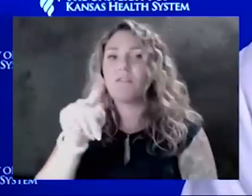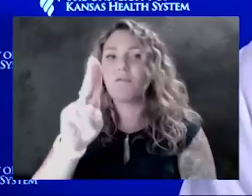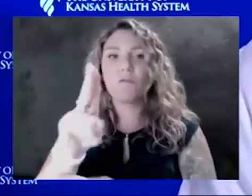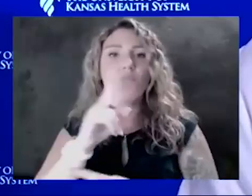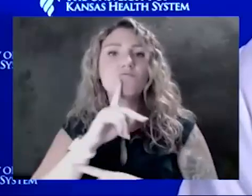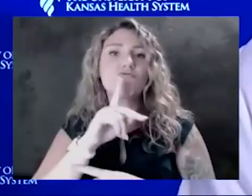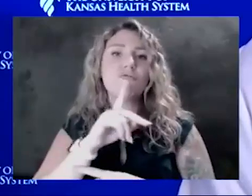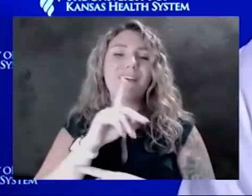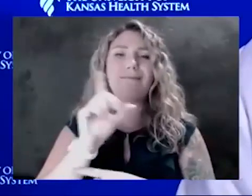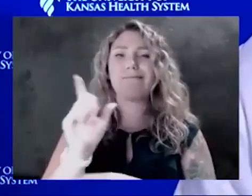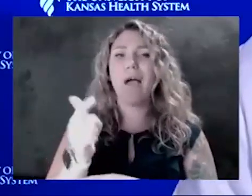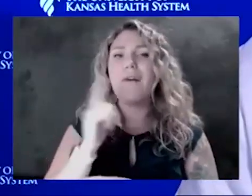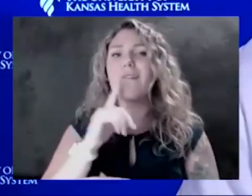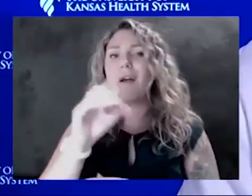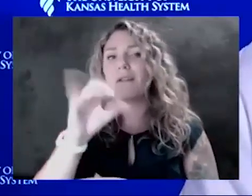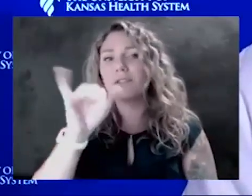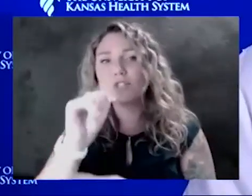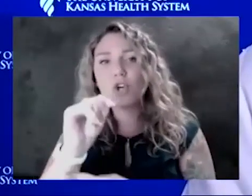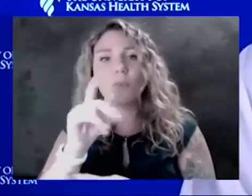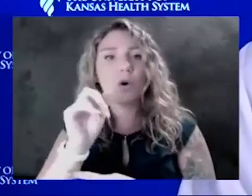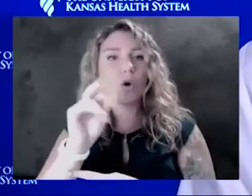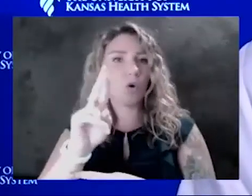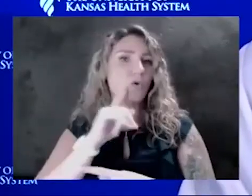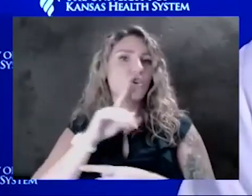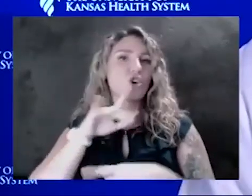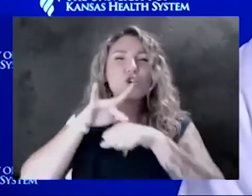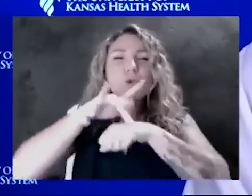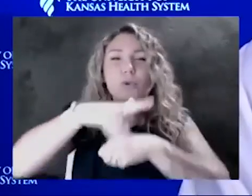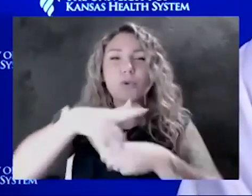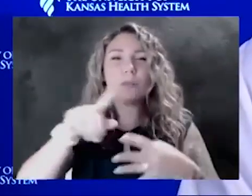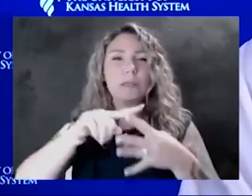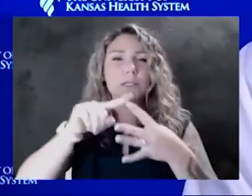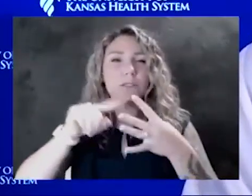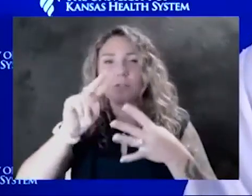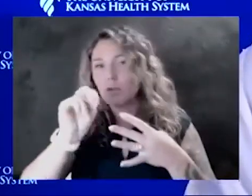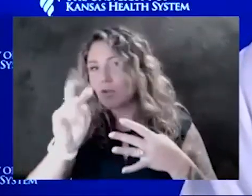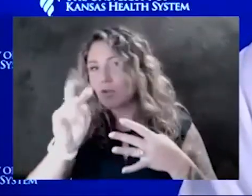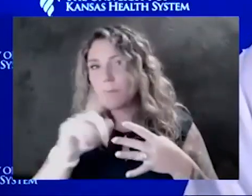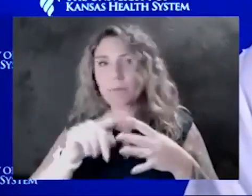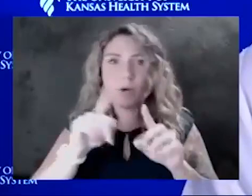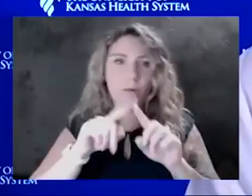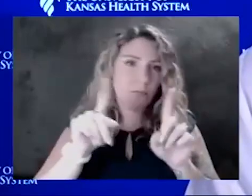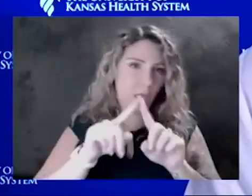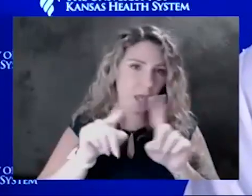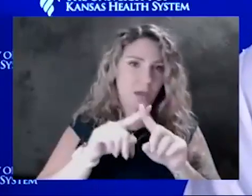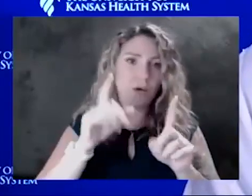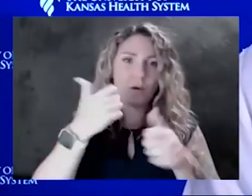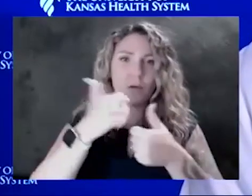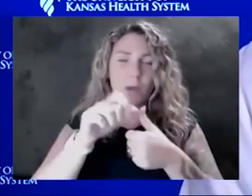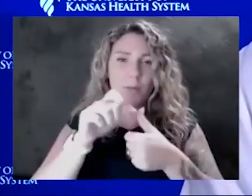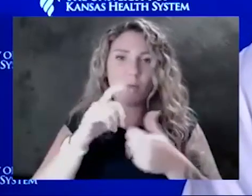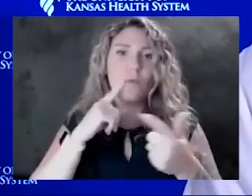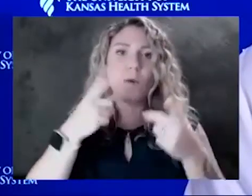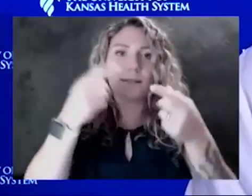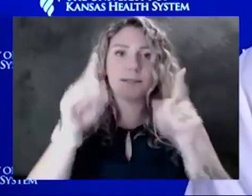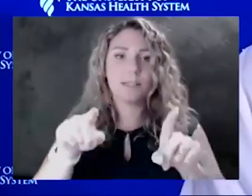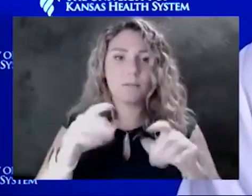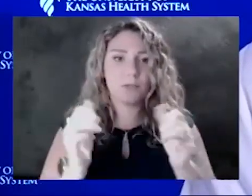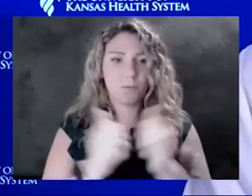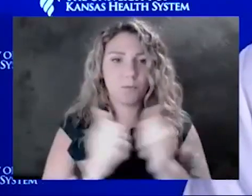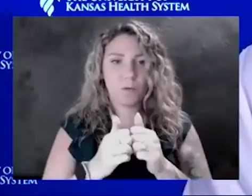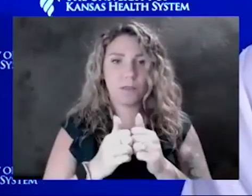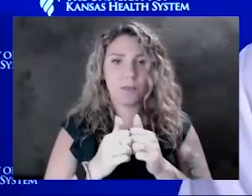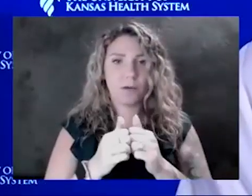early November. But I think we need to keep a handle on what is going to be happening with the infections,